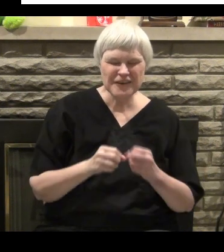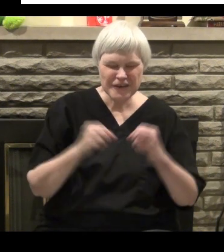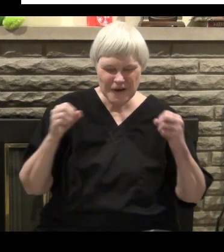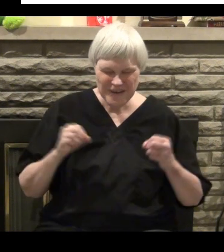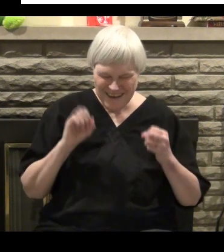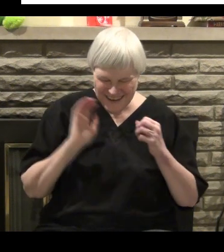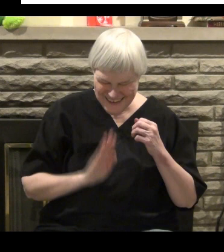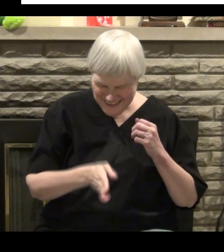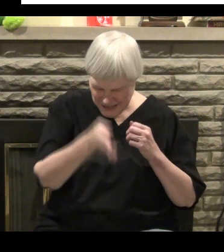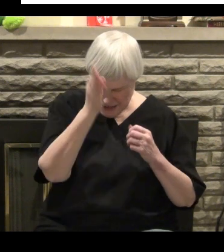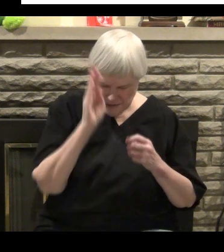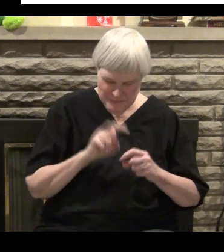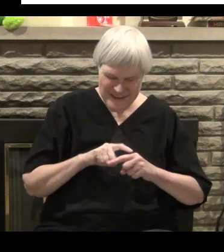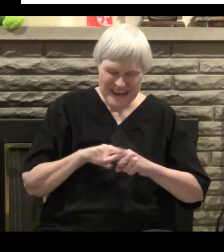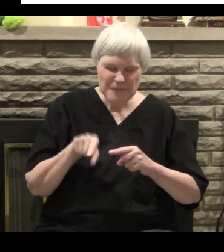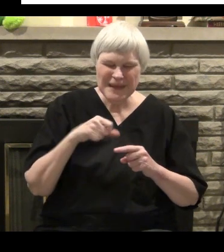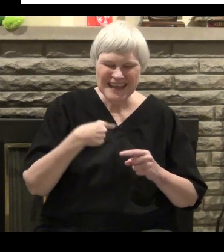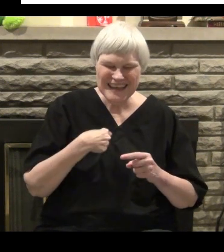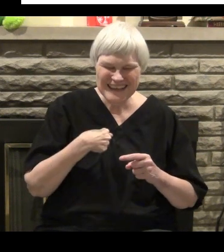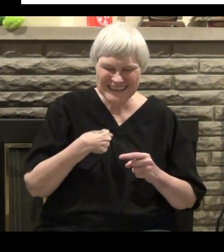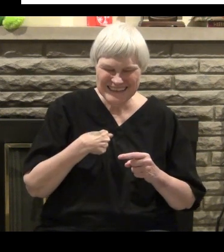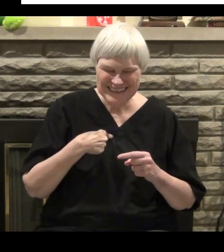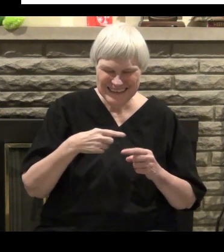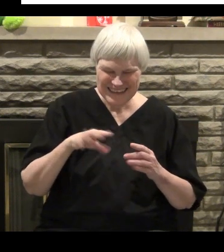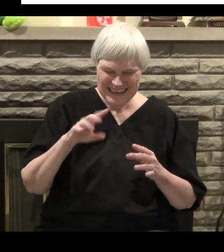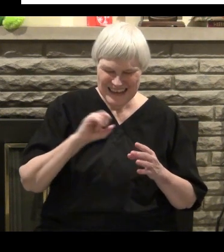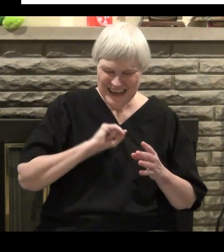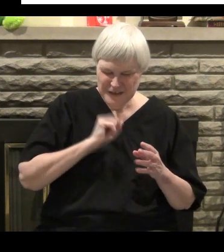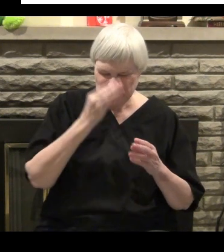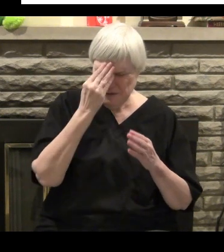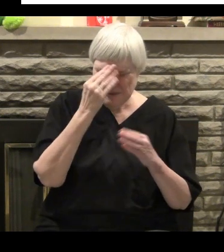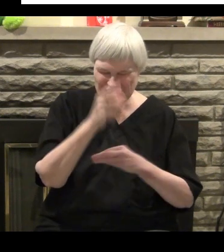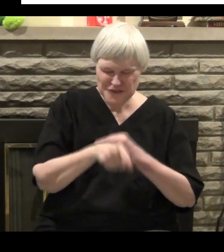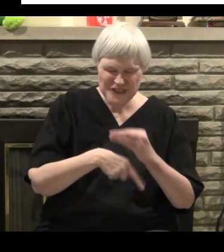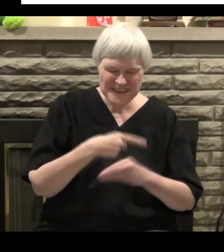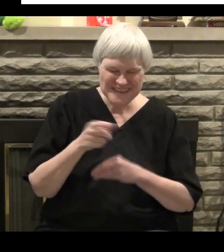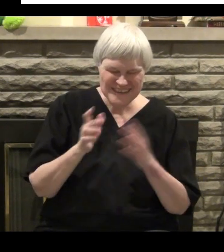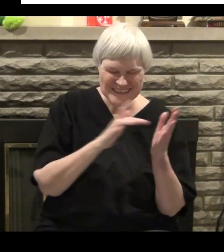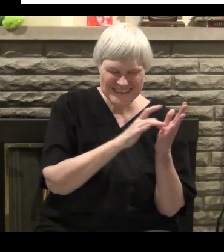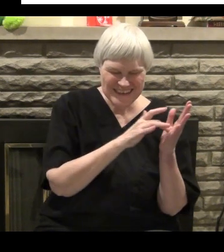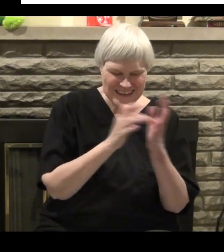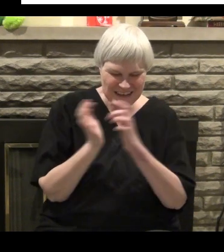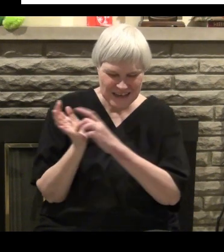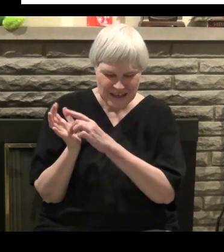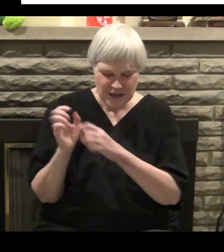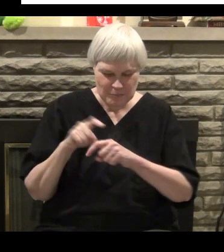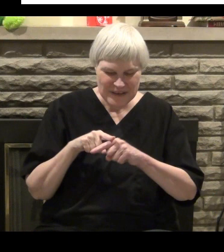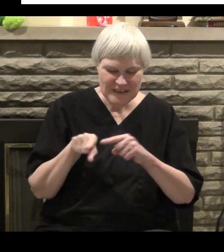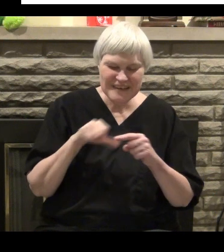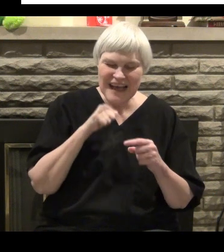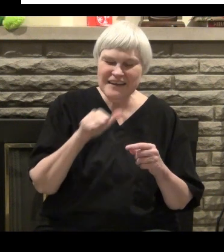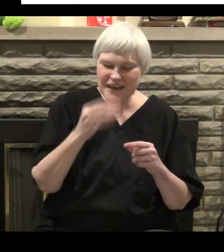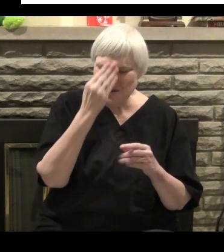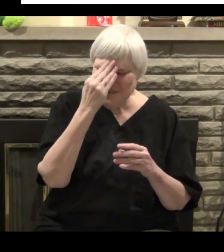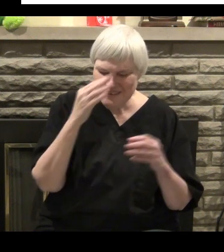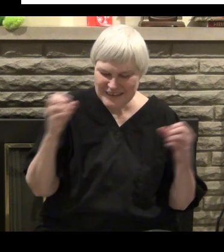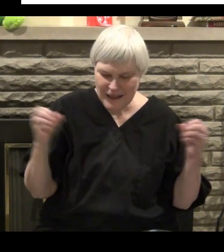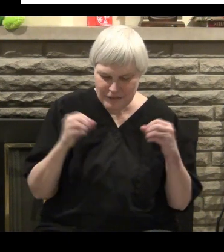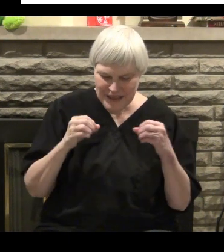The fool has said in his heart, there is no God. But that did not come out of my lips there. And I knew about Jesus,